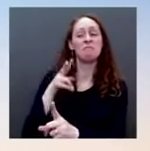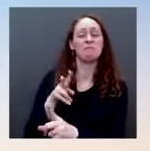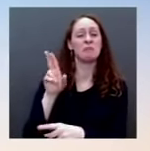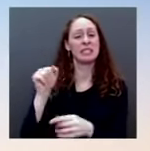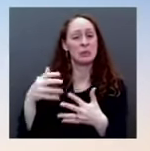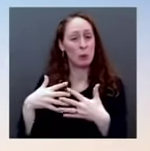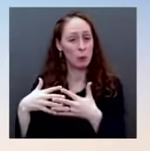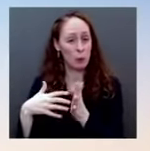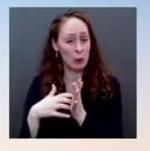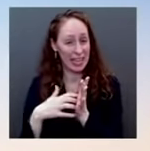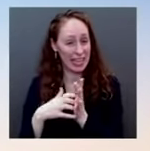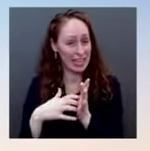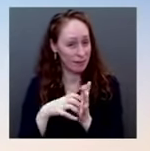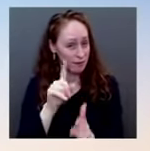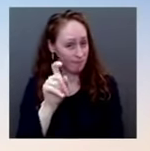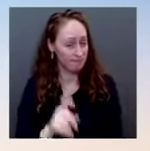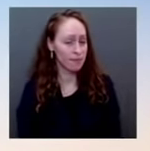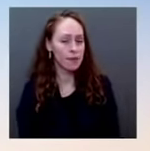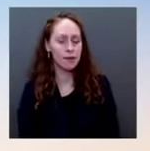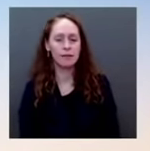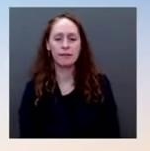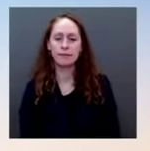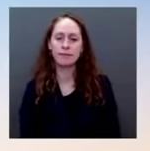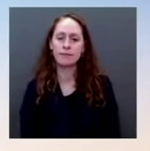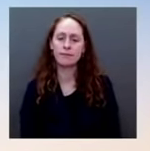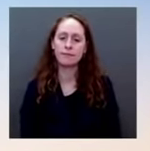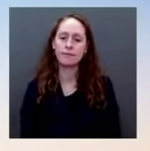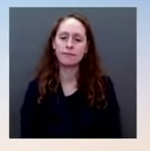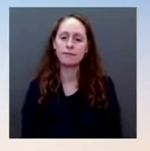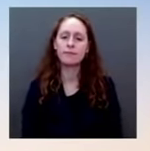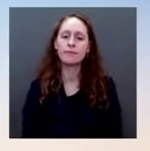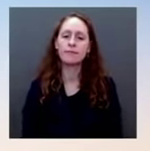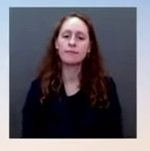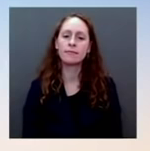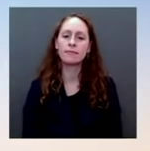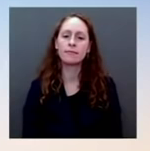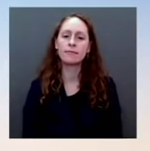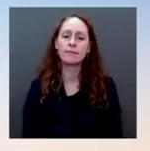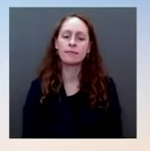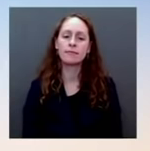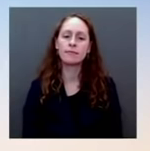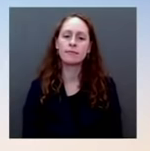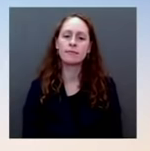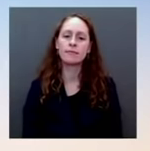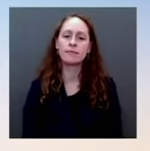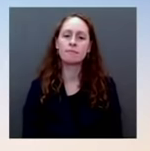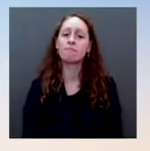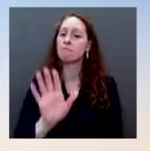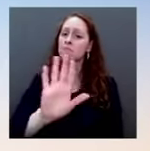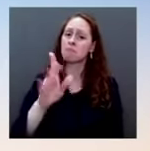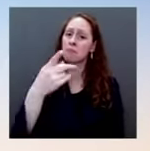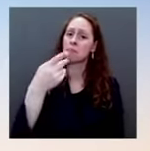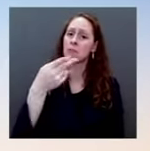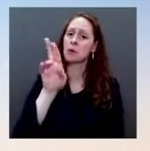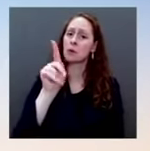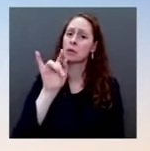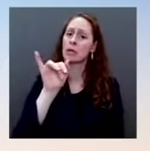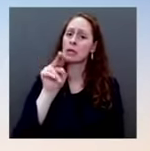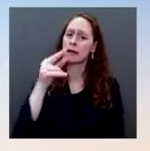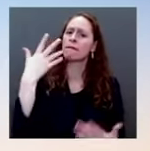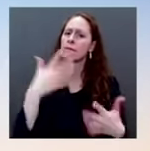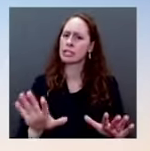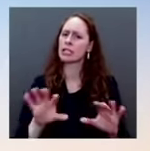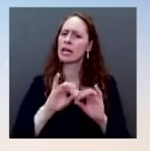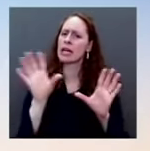has indicated that what he does not want to see is further American and allied support to Ukraine. President Putin has indicated that